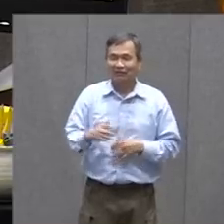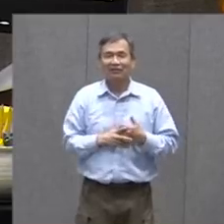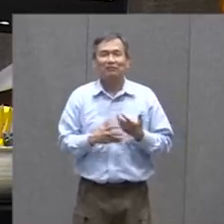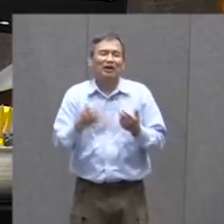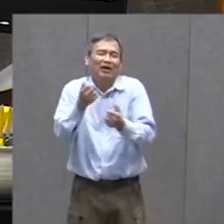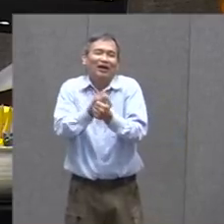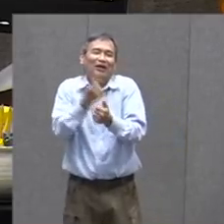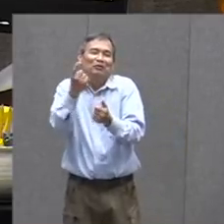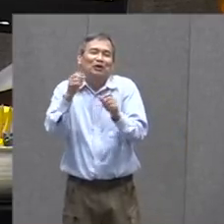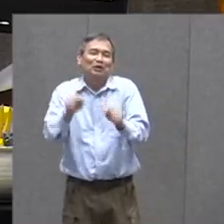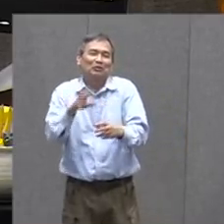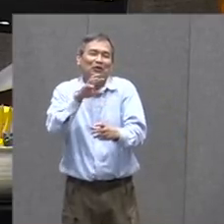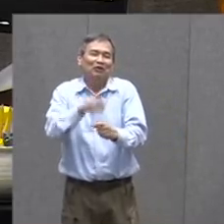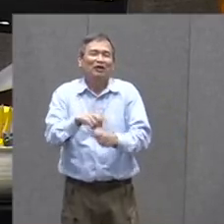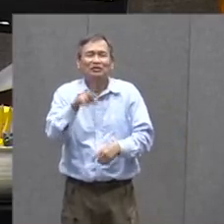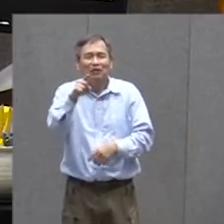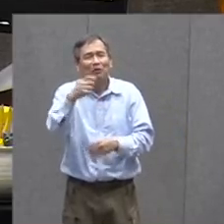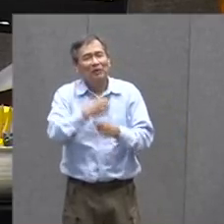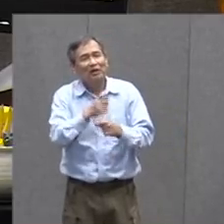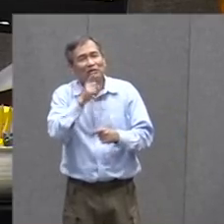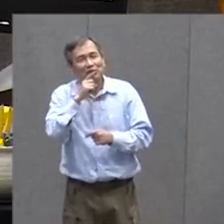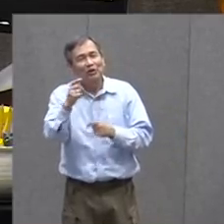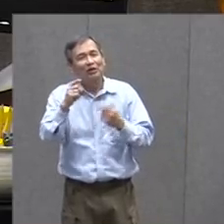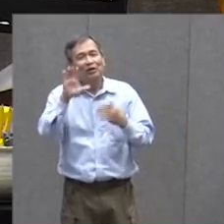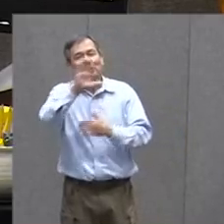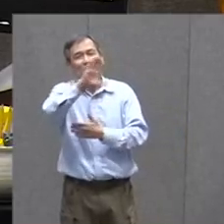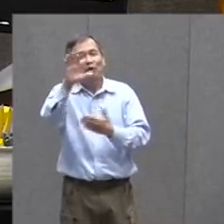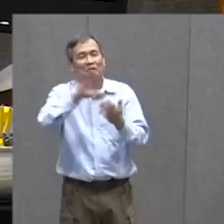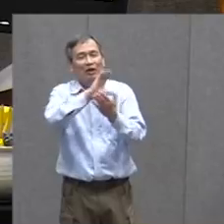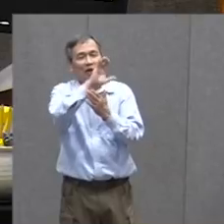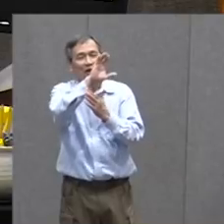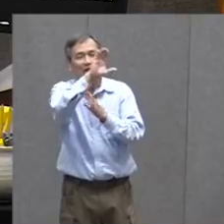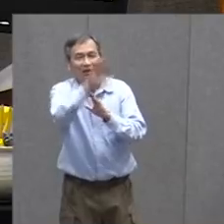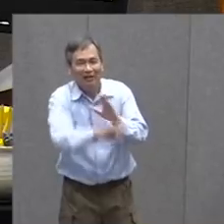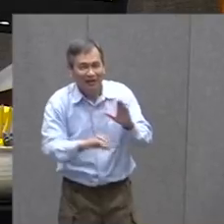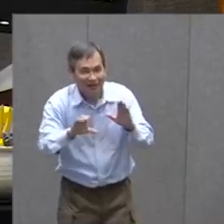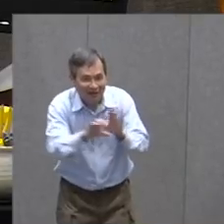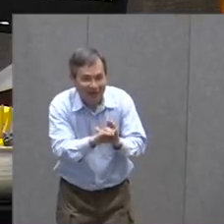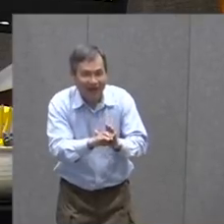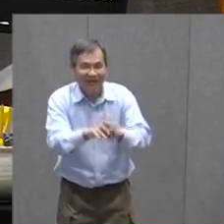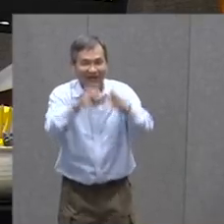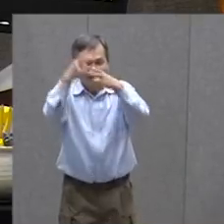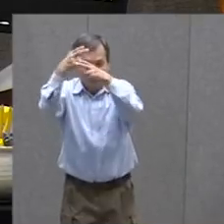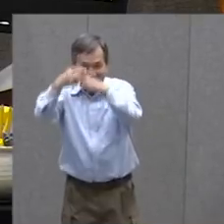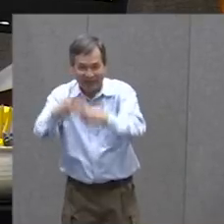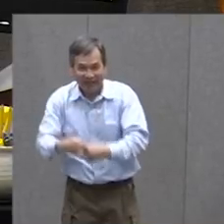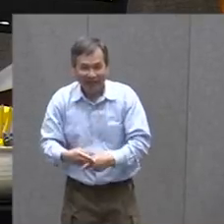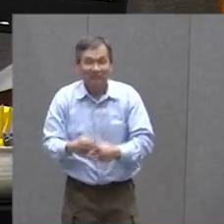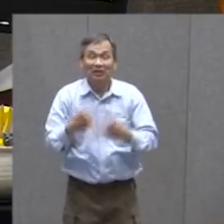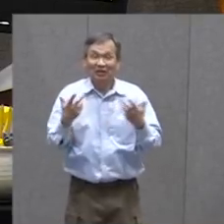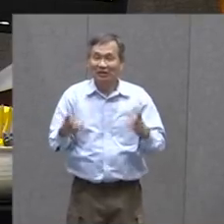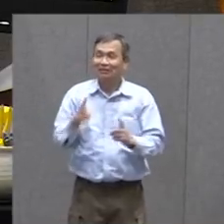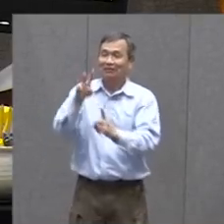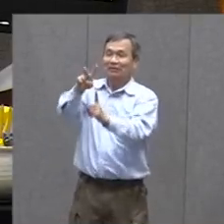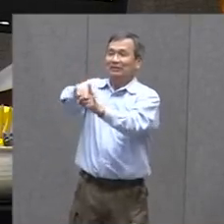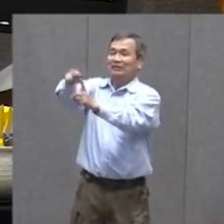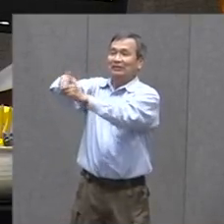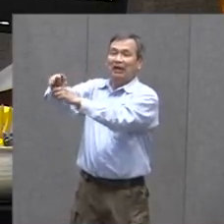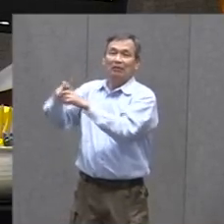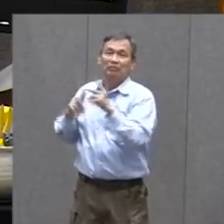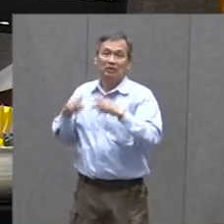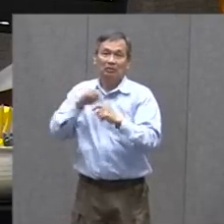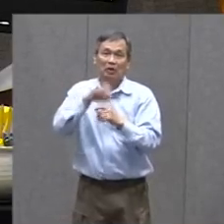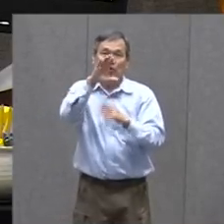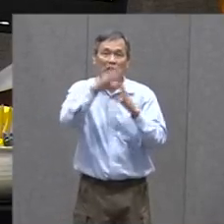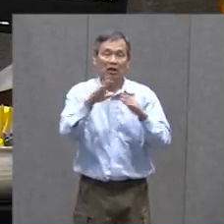Can Participate In It So You Want To List Your Characters And Assign Them To The People In Your House Now Let's Say That